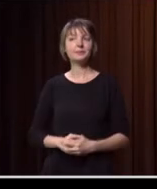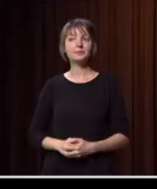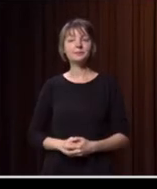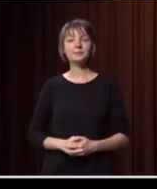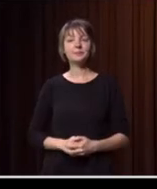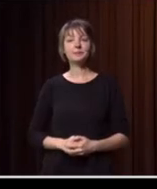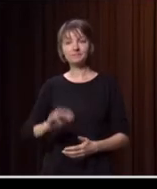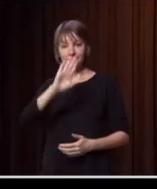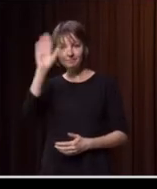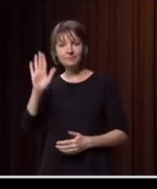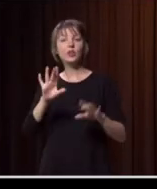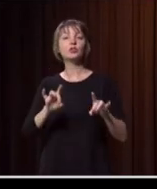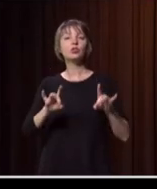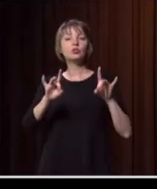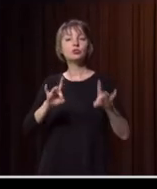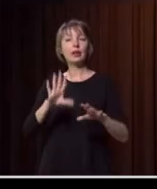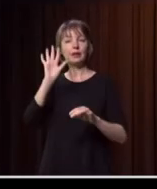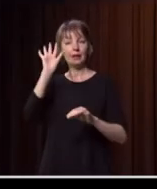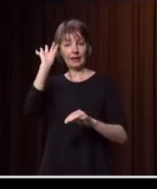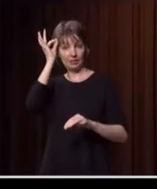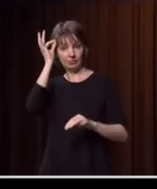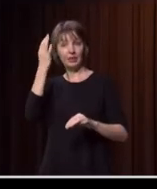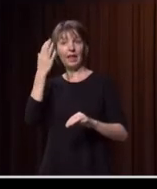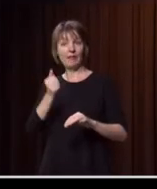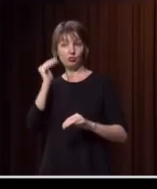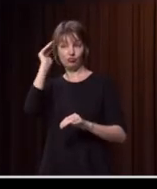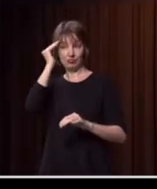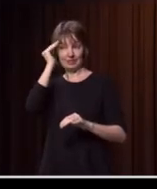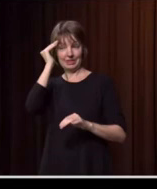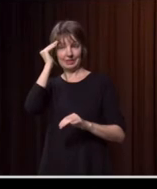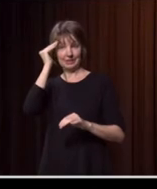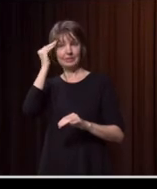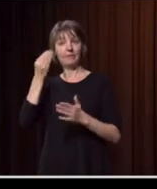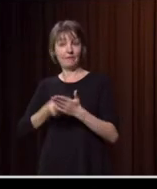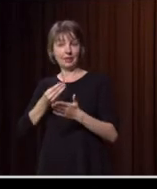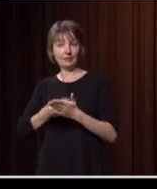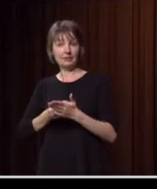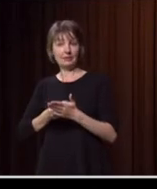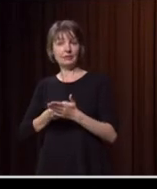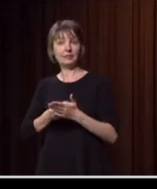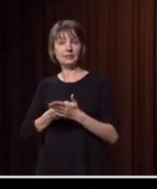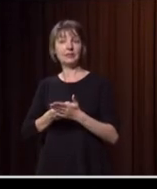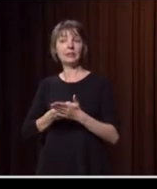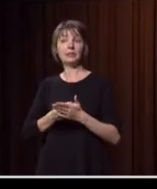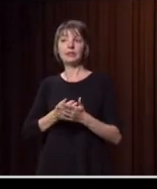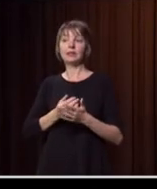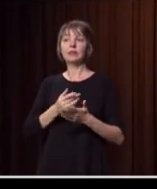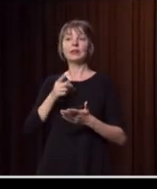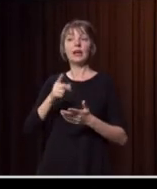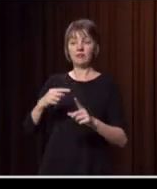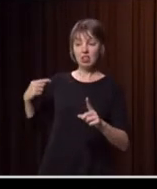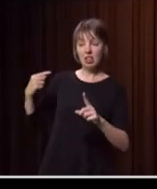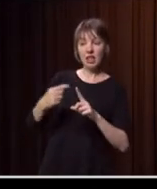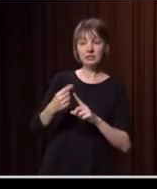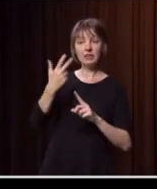The Australia Council has had our Resilience Fund, and this panel involves the head of the Resilience Commission. Every sentence for the last eight